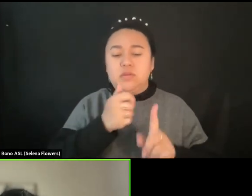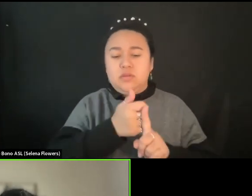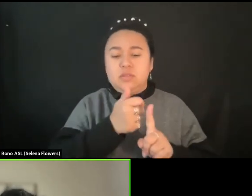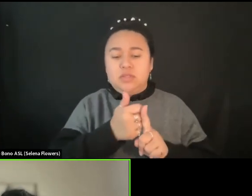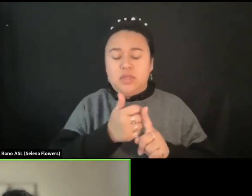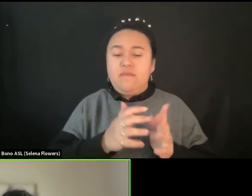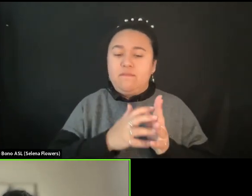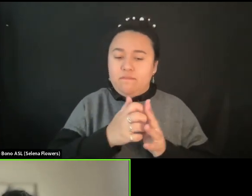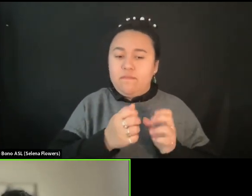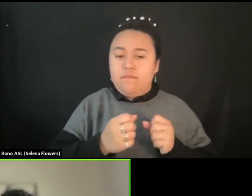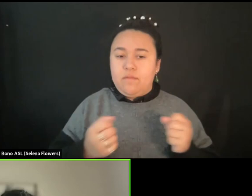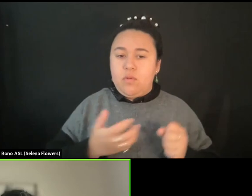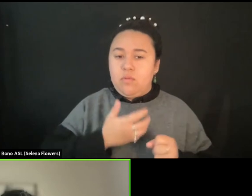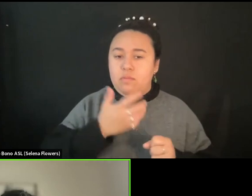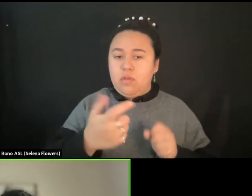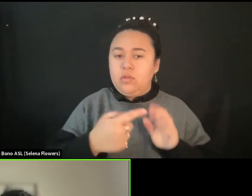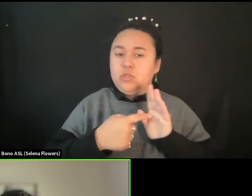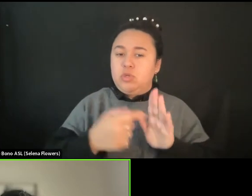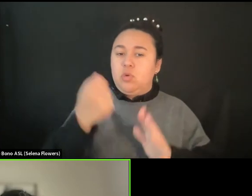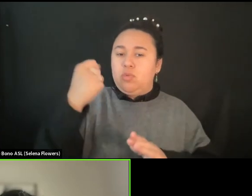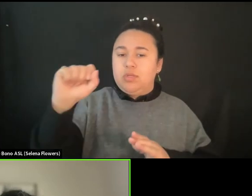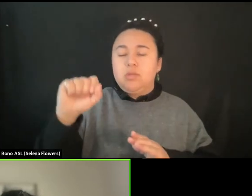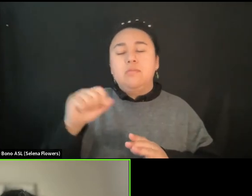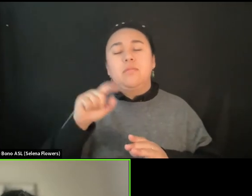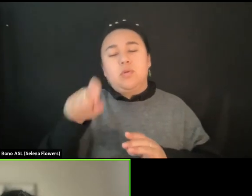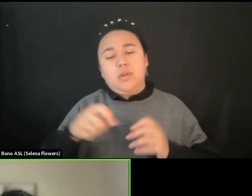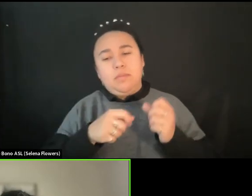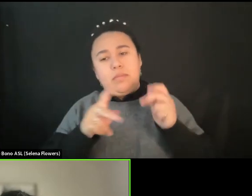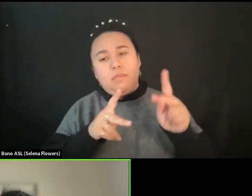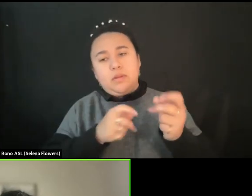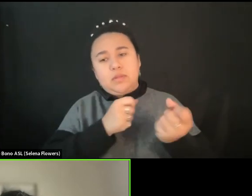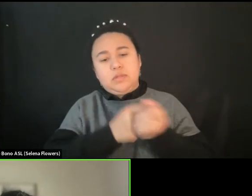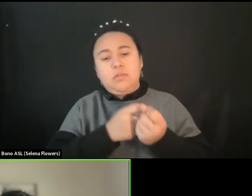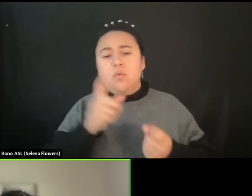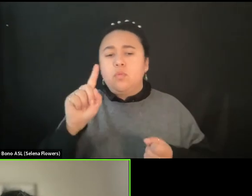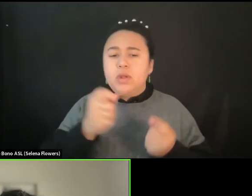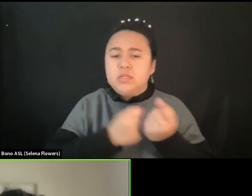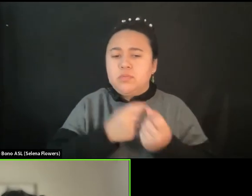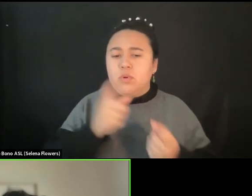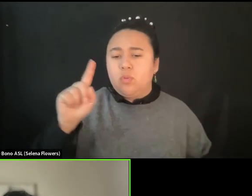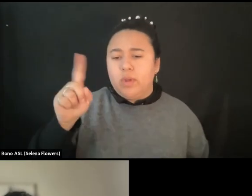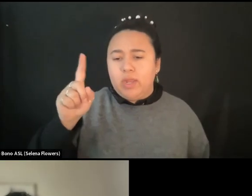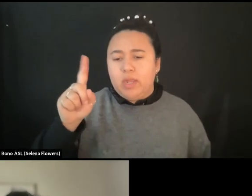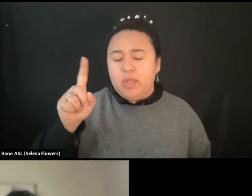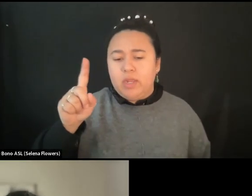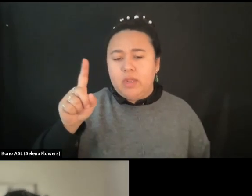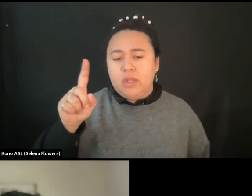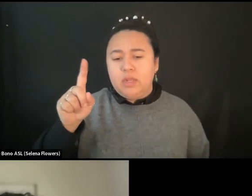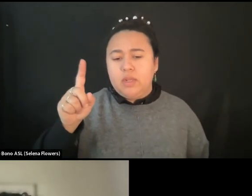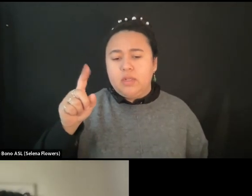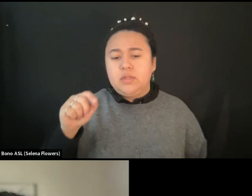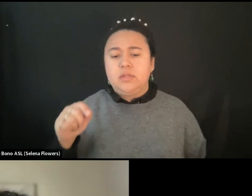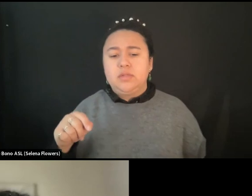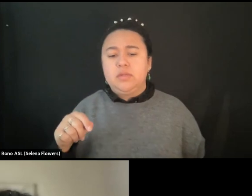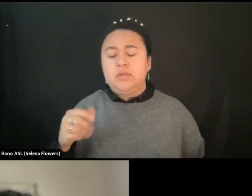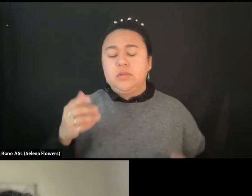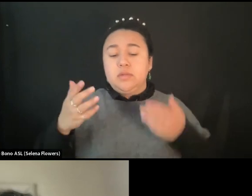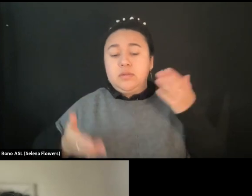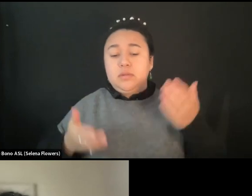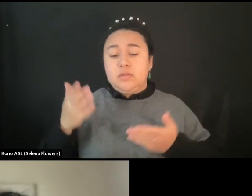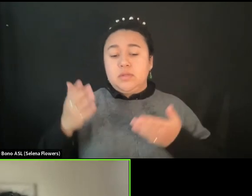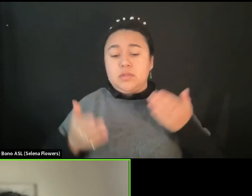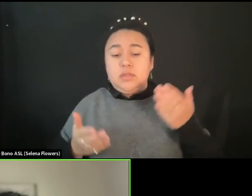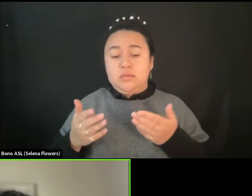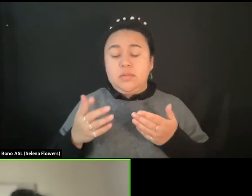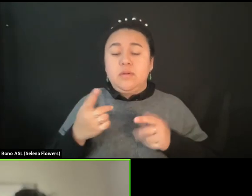resistance. But you need support. You where is this support coming from? Maybe, maybe we say